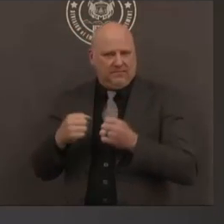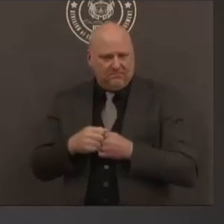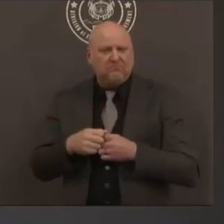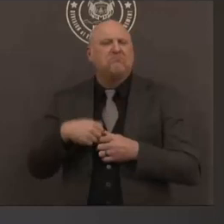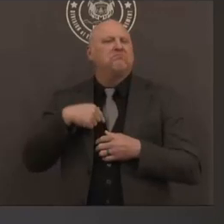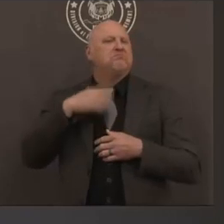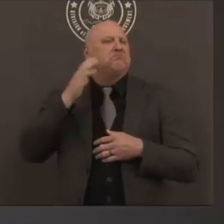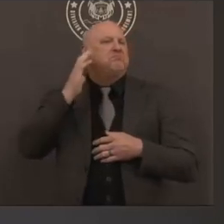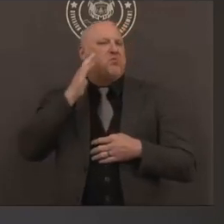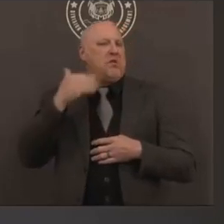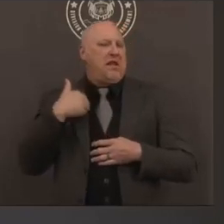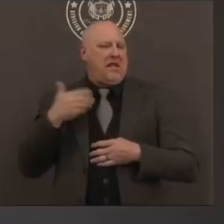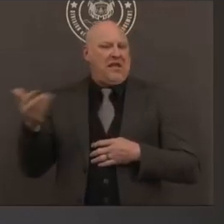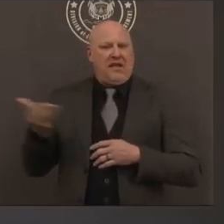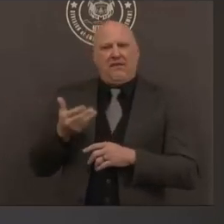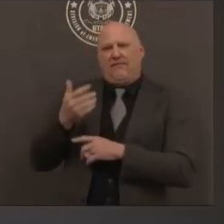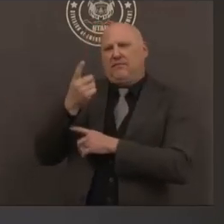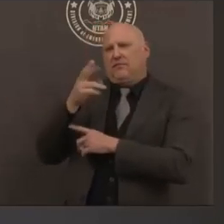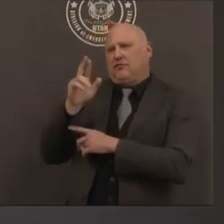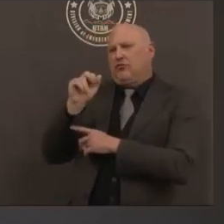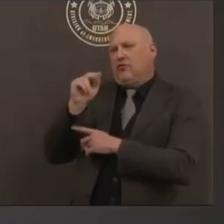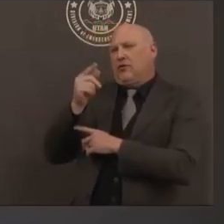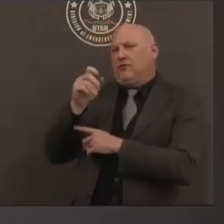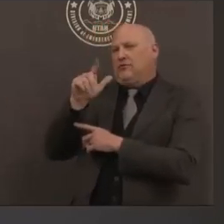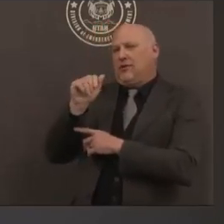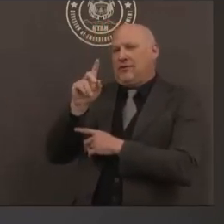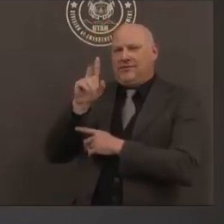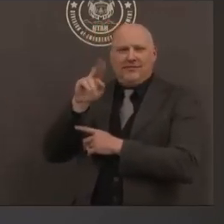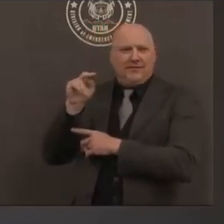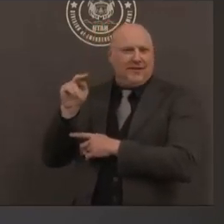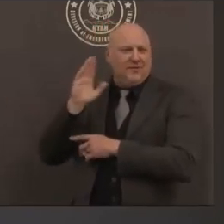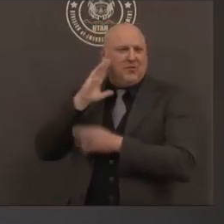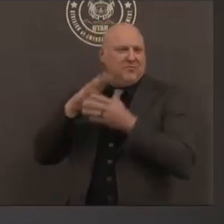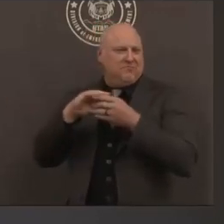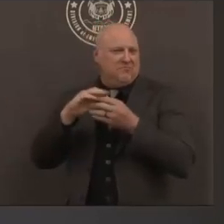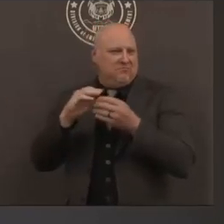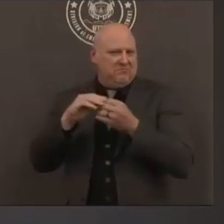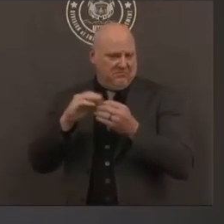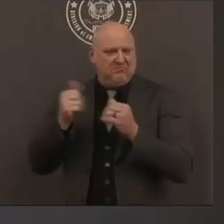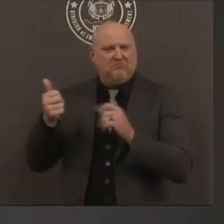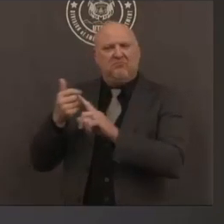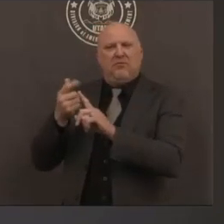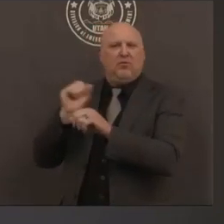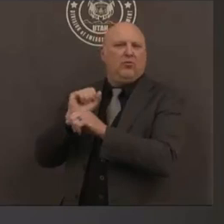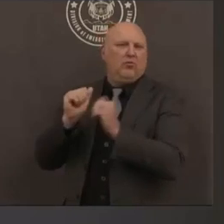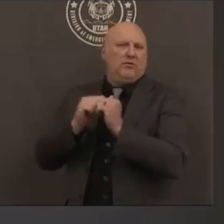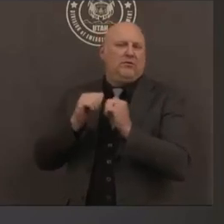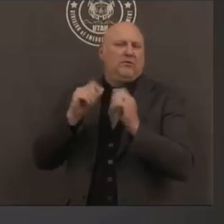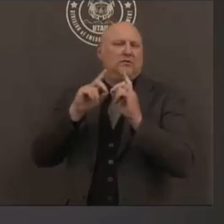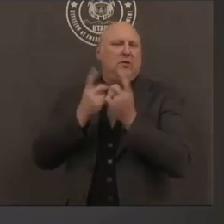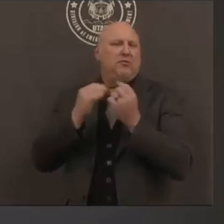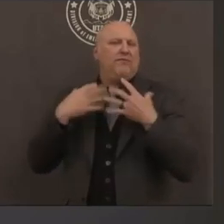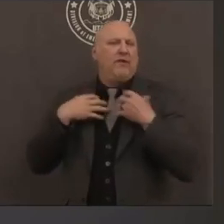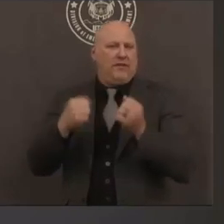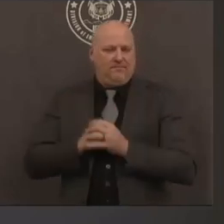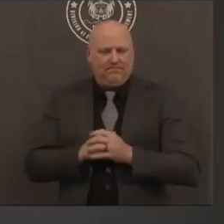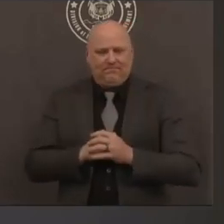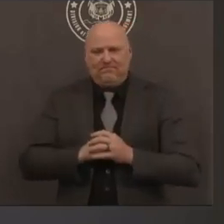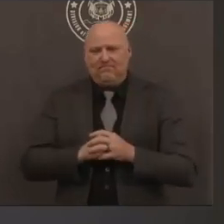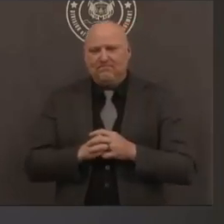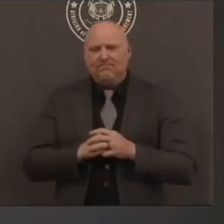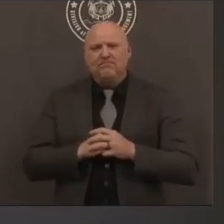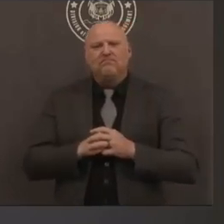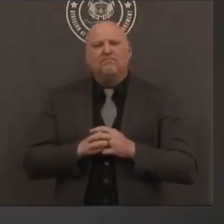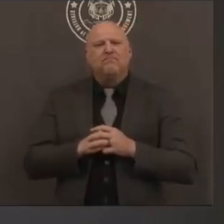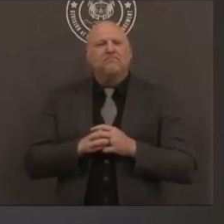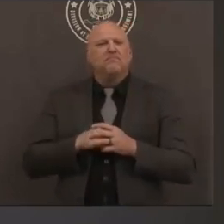uh today we'll be hearing from dr angela dunn who is the state epidemiologist with the utah department of health she will be providing us